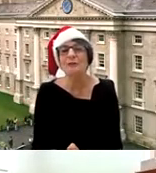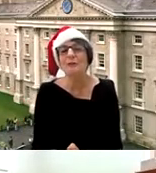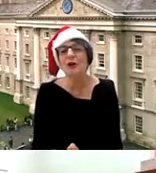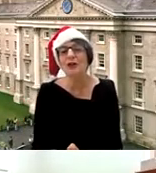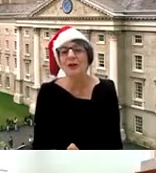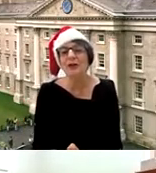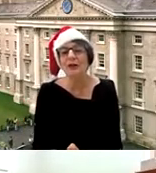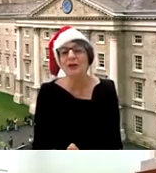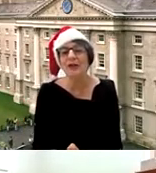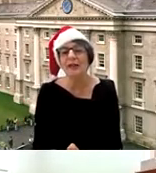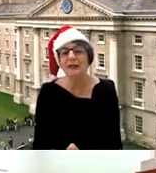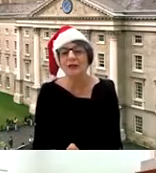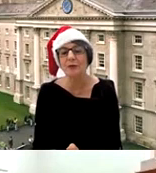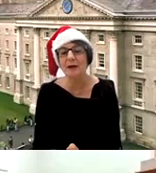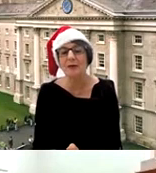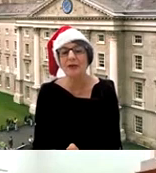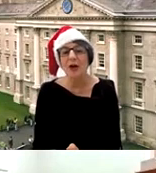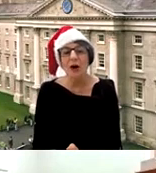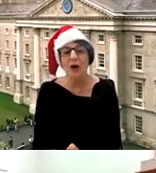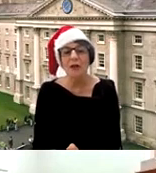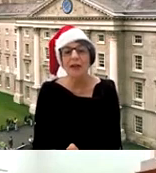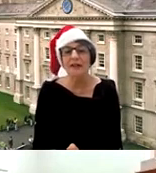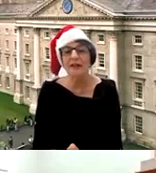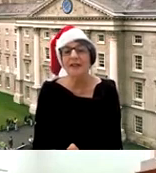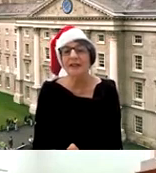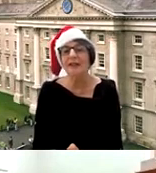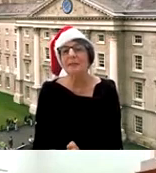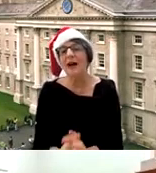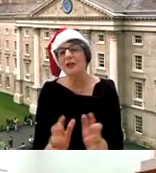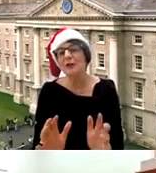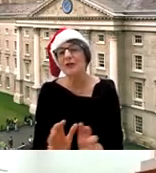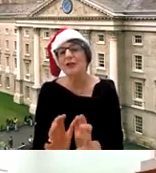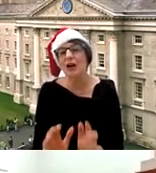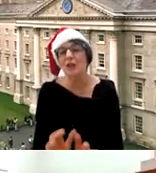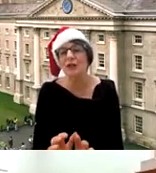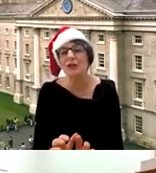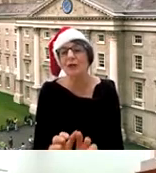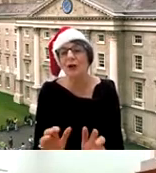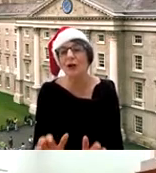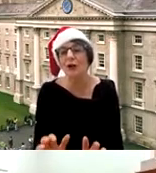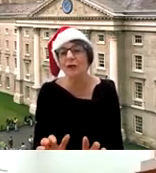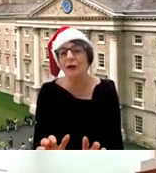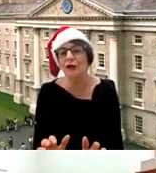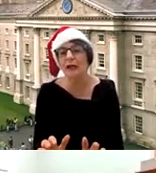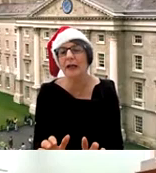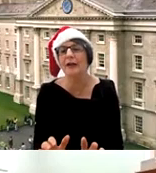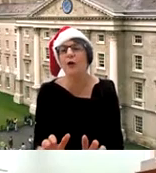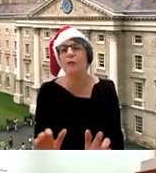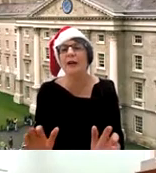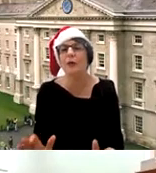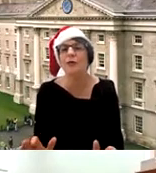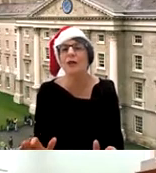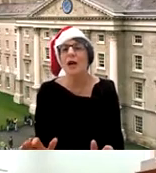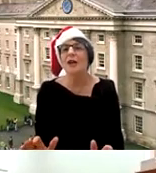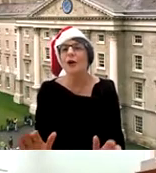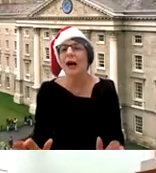important point mary that you said to remember that all the the the the pantos and the concerts they're all on virtually and i know